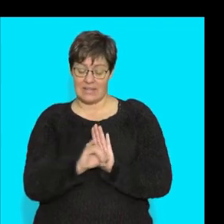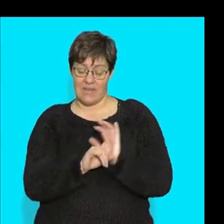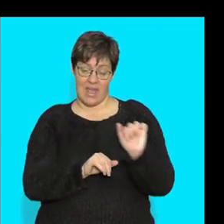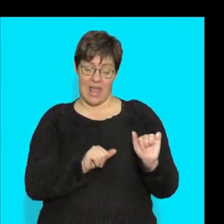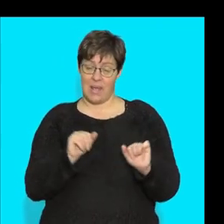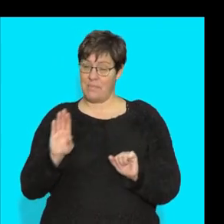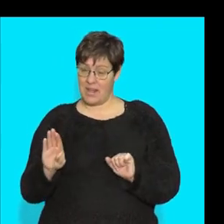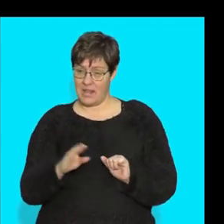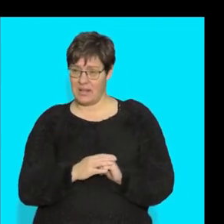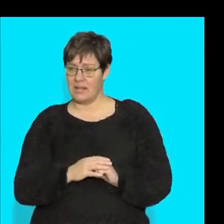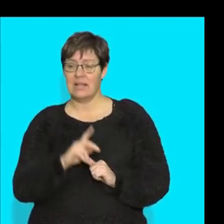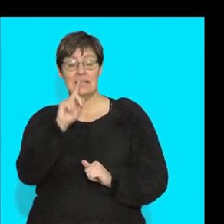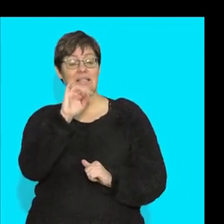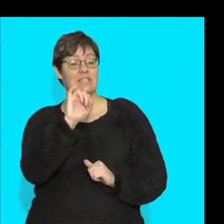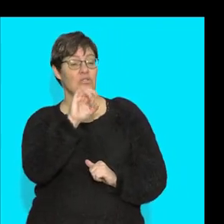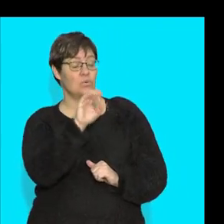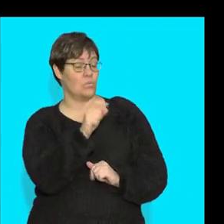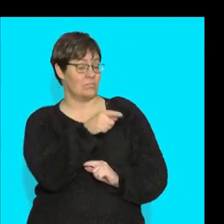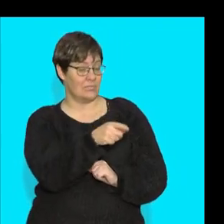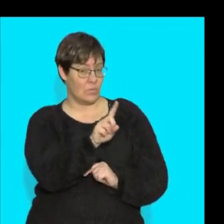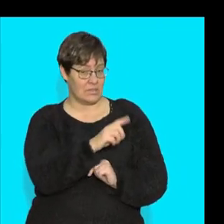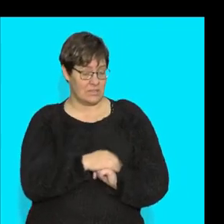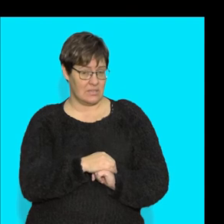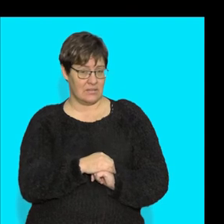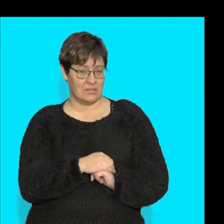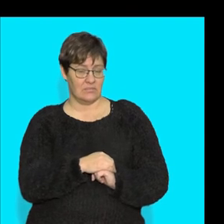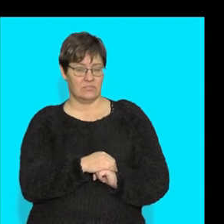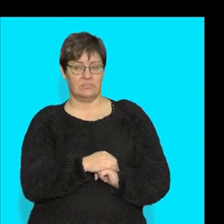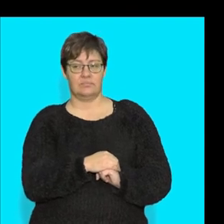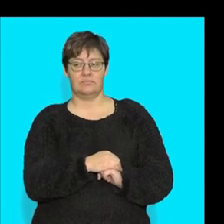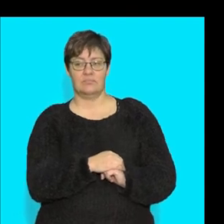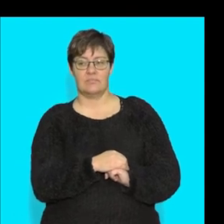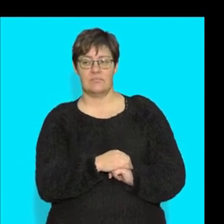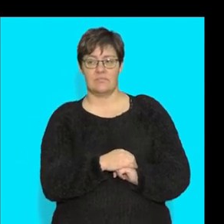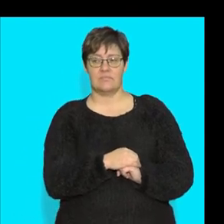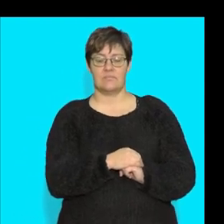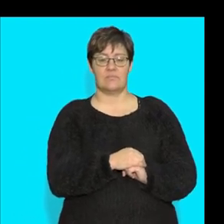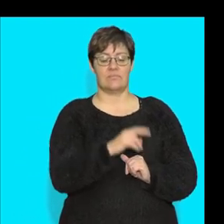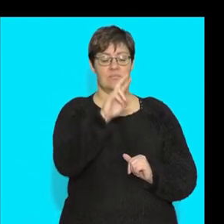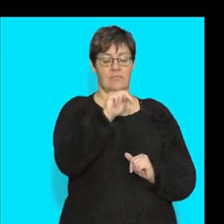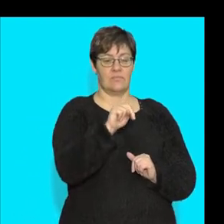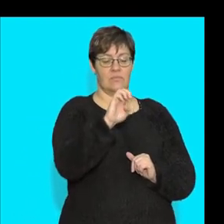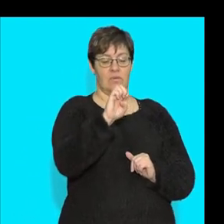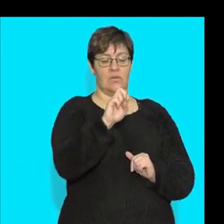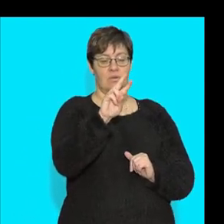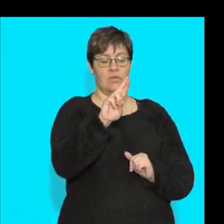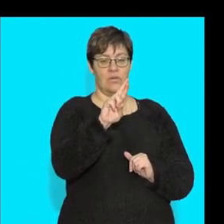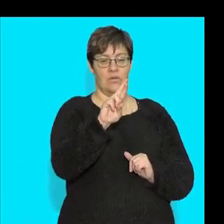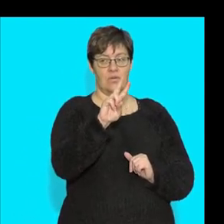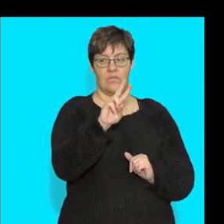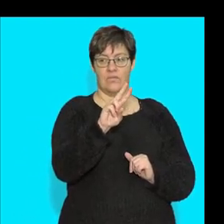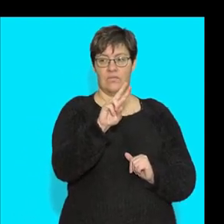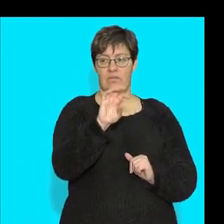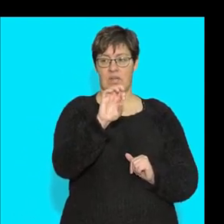what tissue is it okay so A is going to be nervous tissue